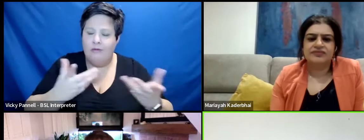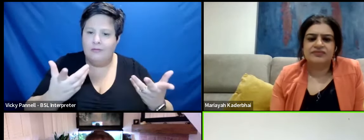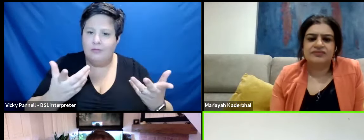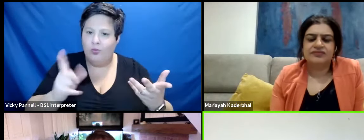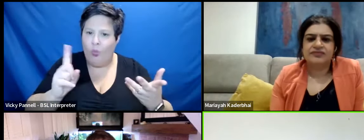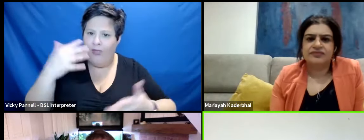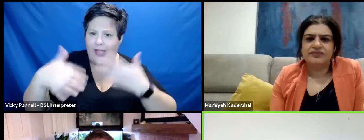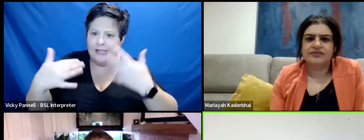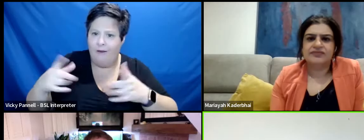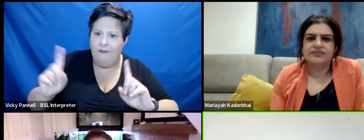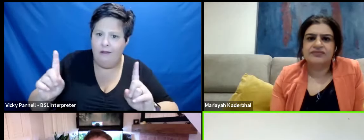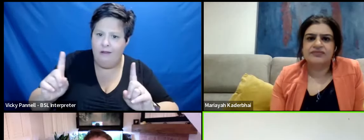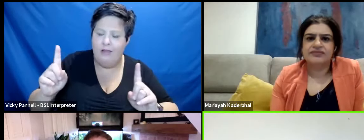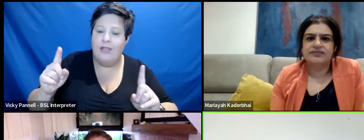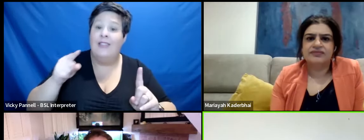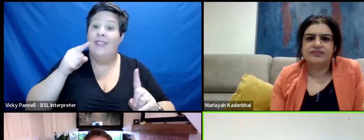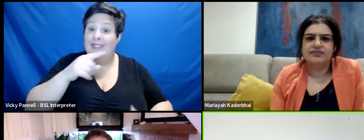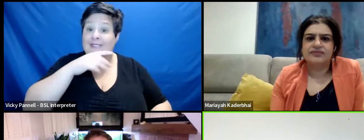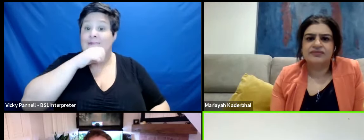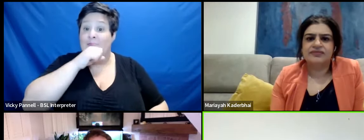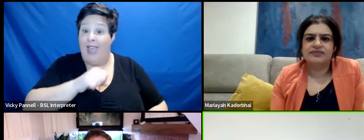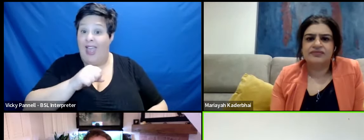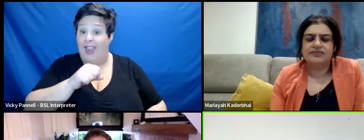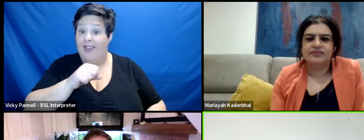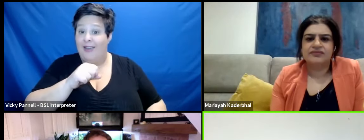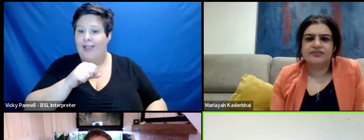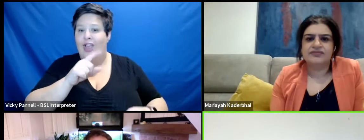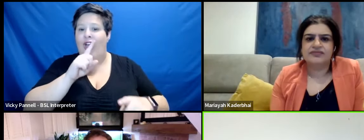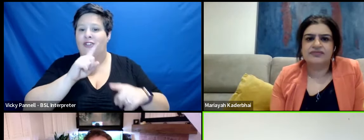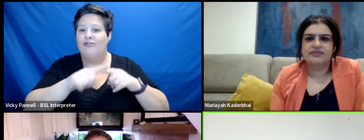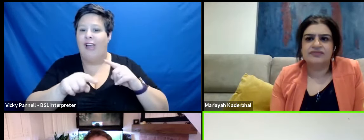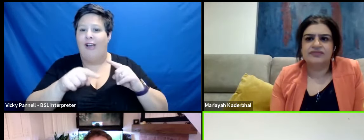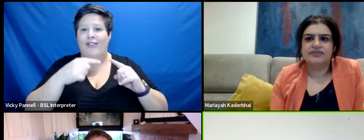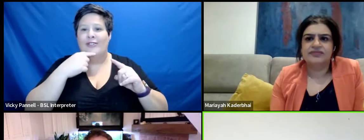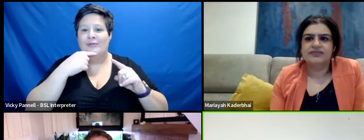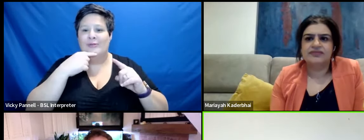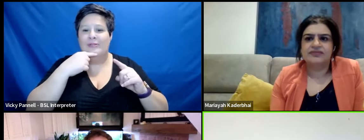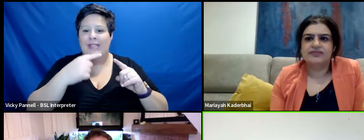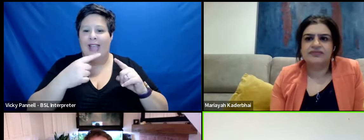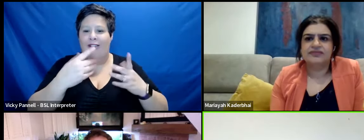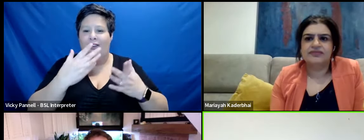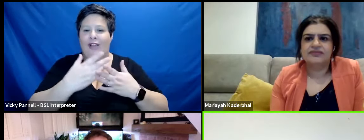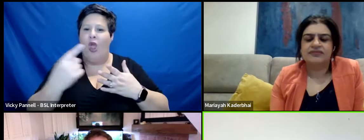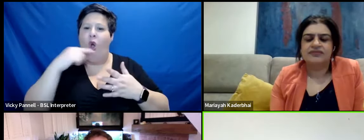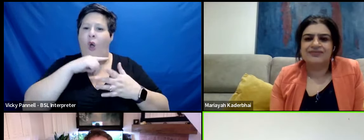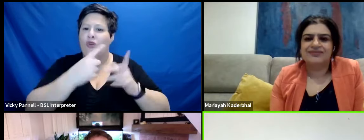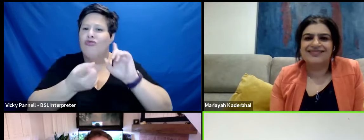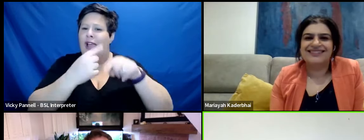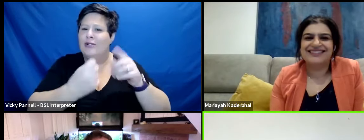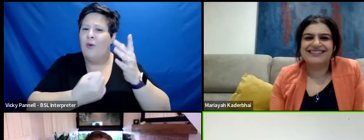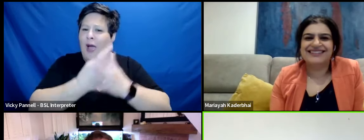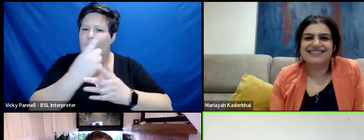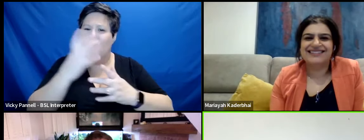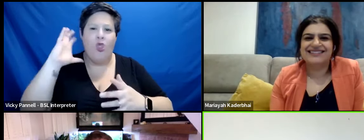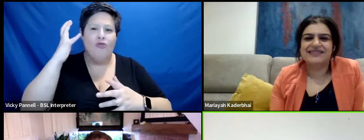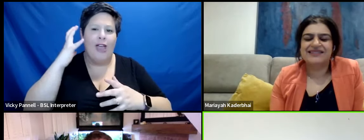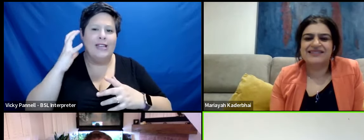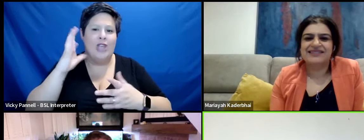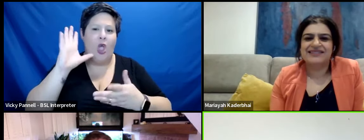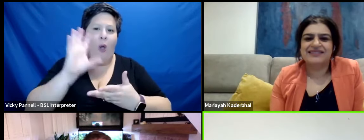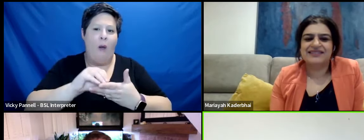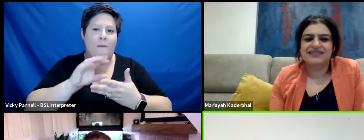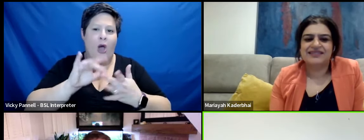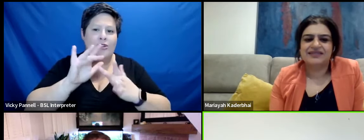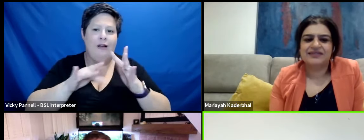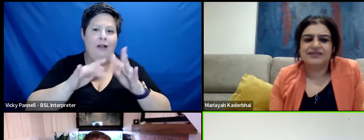and this man trying very hard not to say anything about a very odd reaction that happened the other day on a radio podcast over here